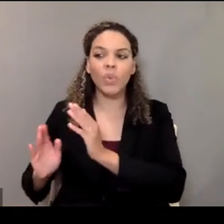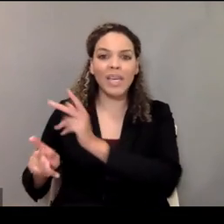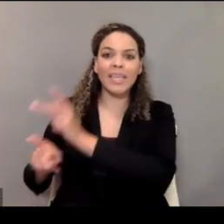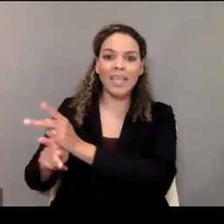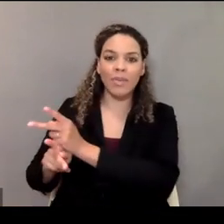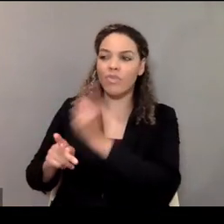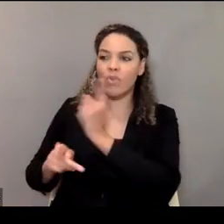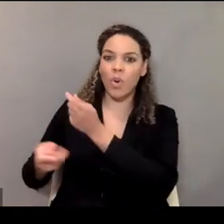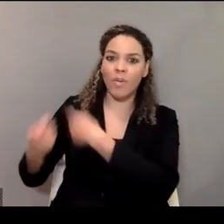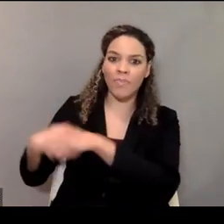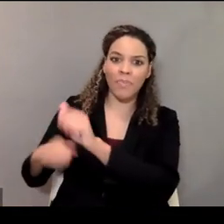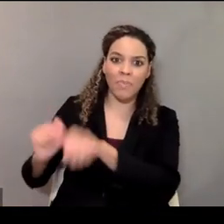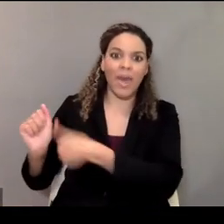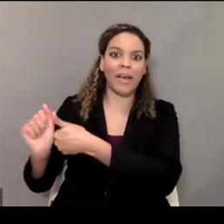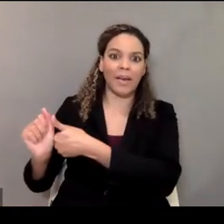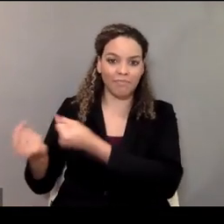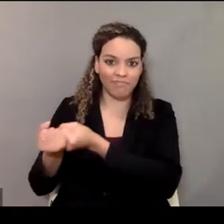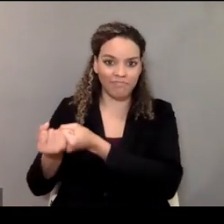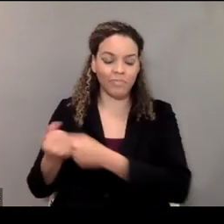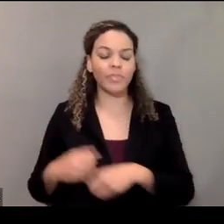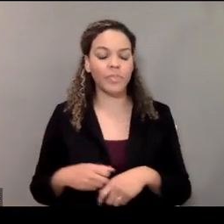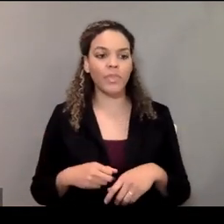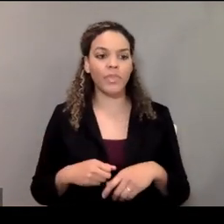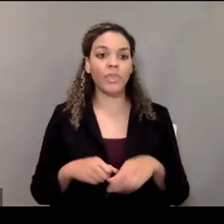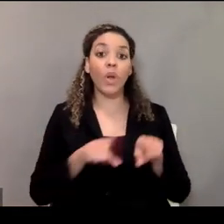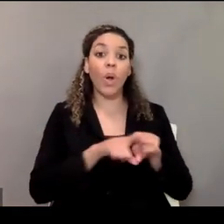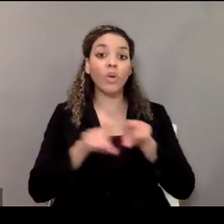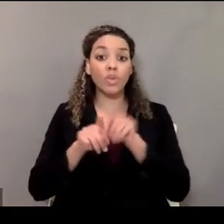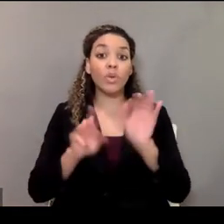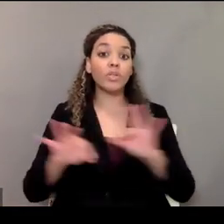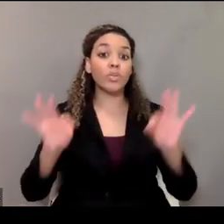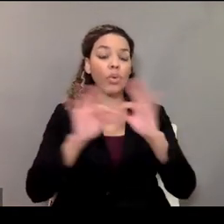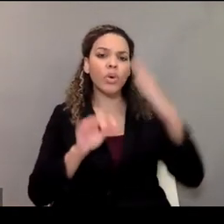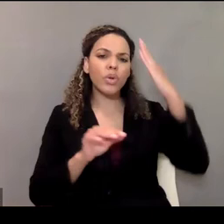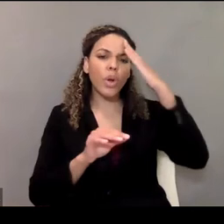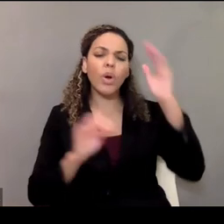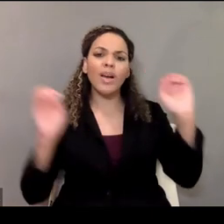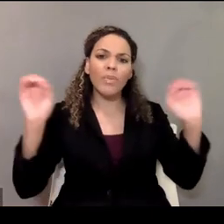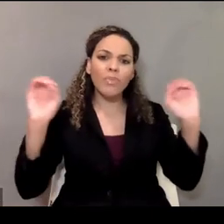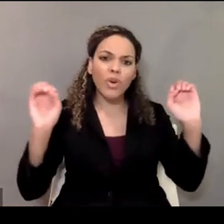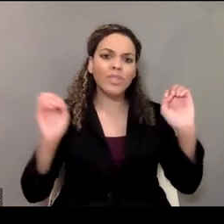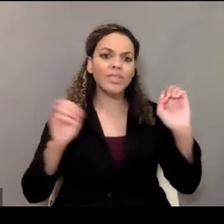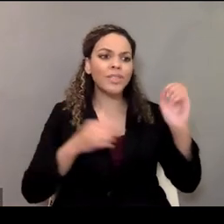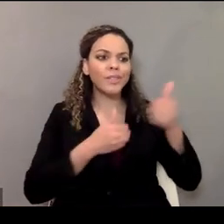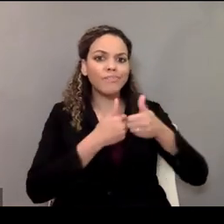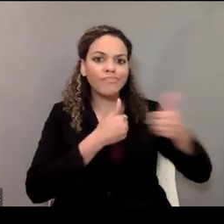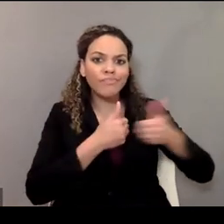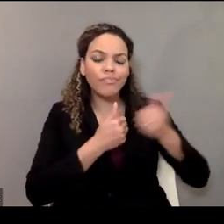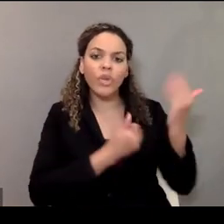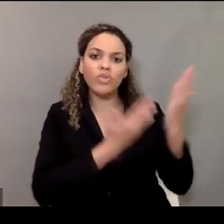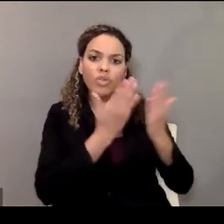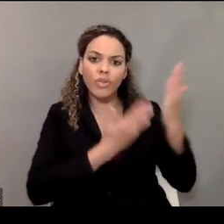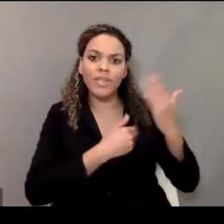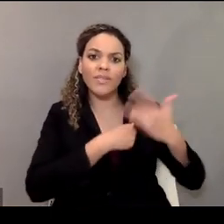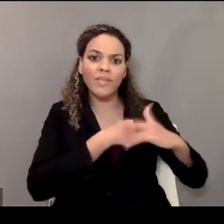People might also consider knowing what kind of emergency transportation services are around